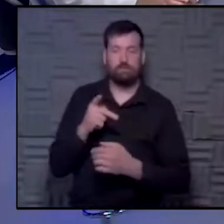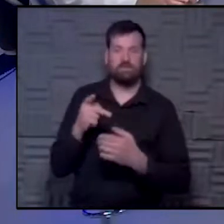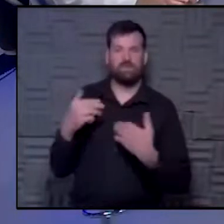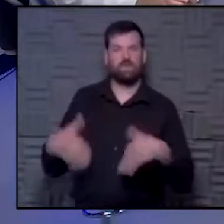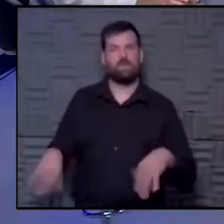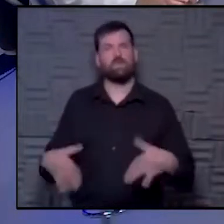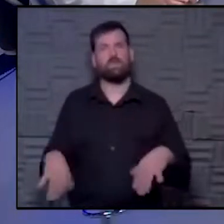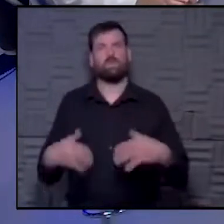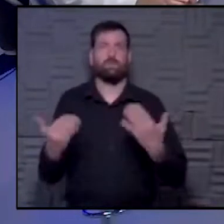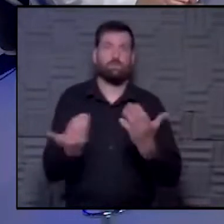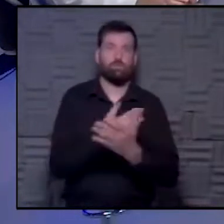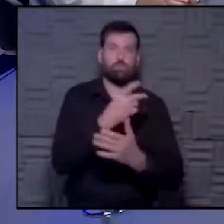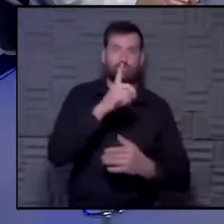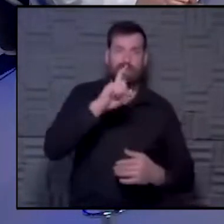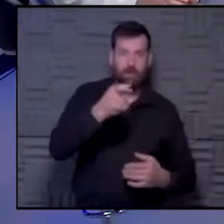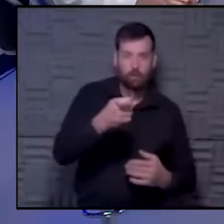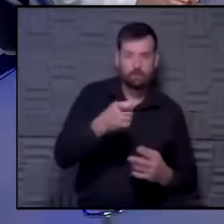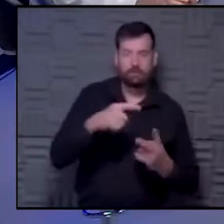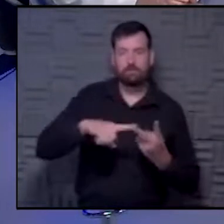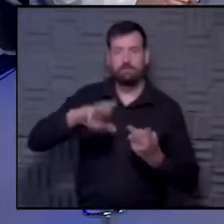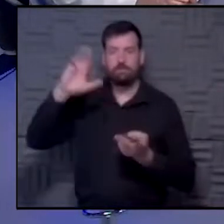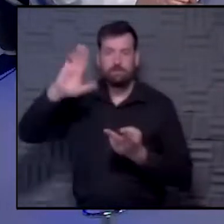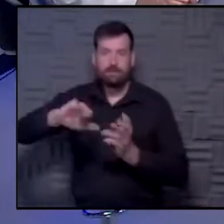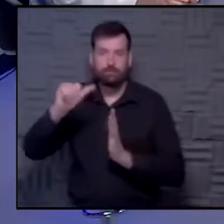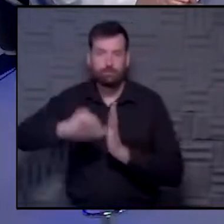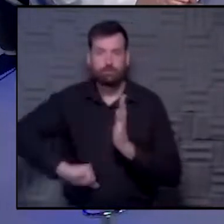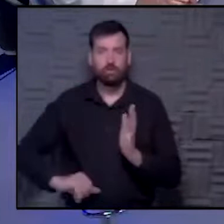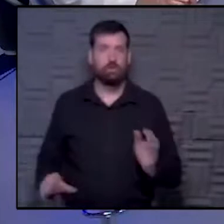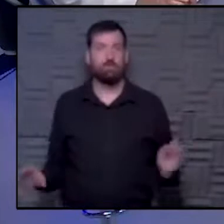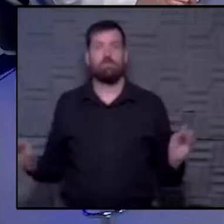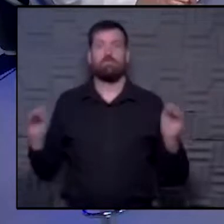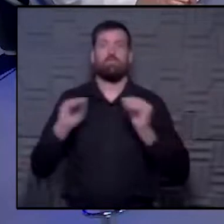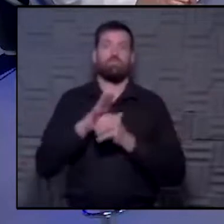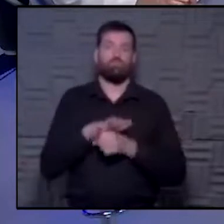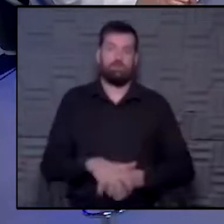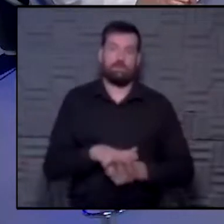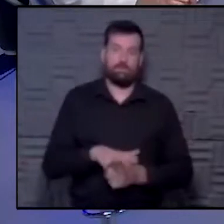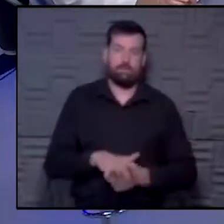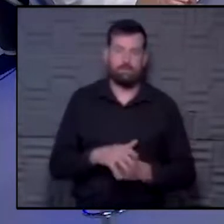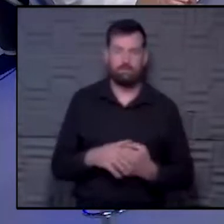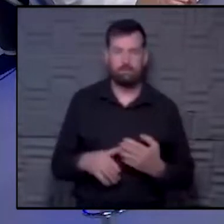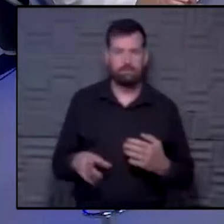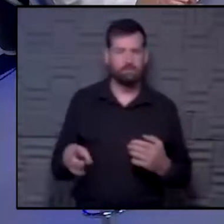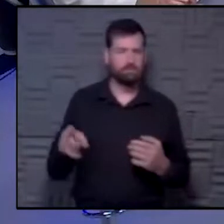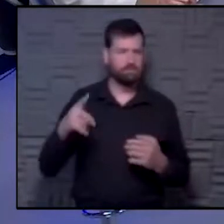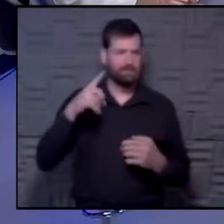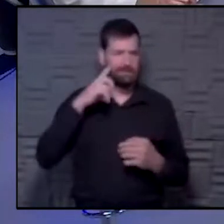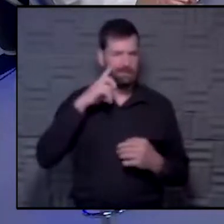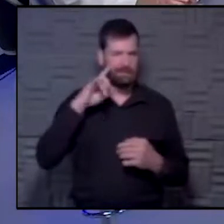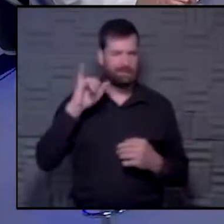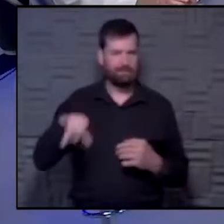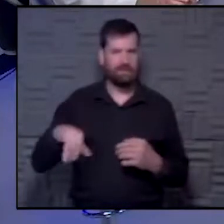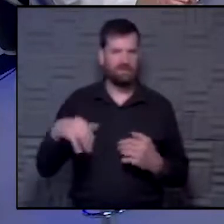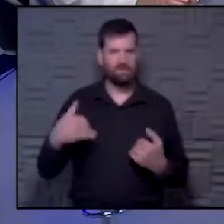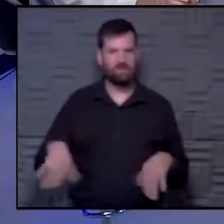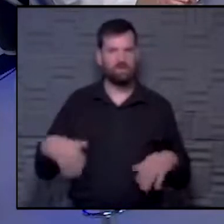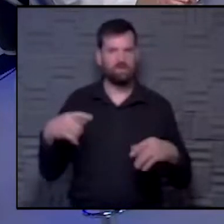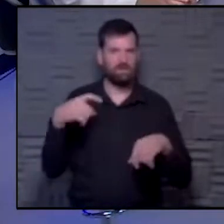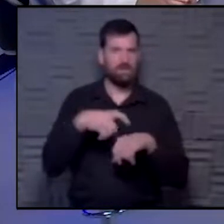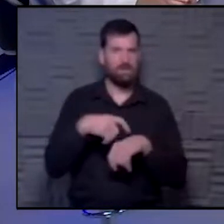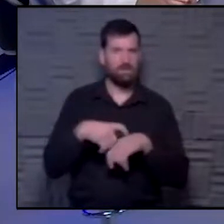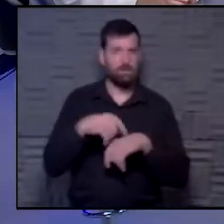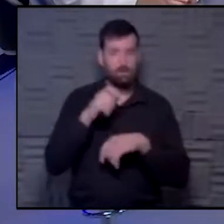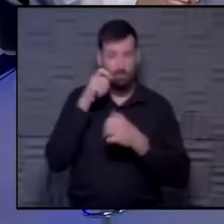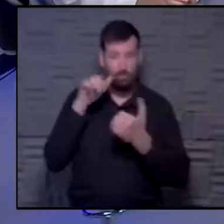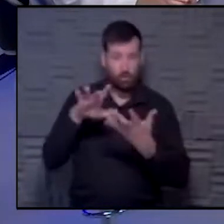diagnosis with a slowdown in surgeries caused more stress than usual. Do you think this unusual time will cause any